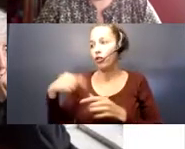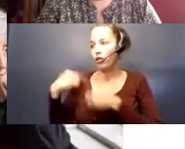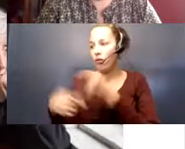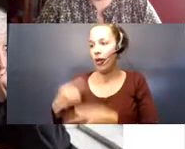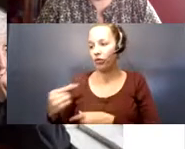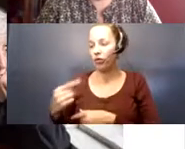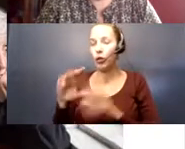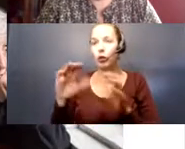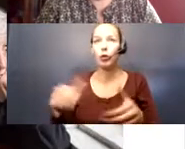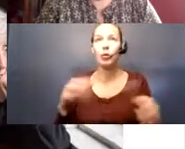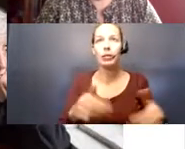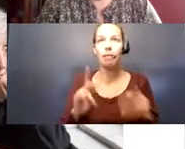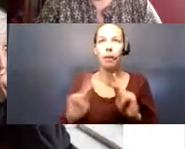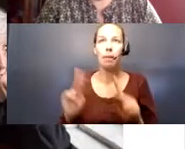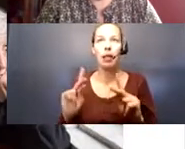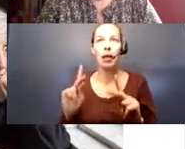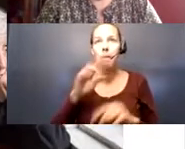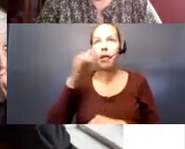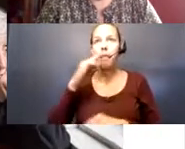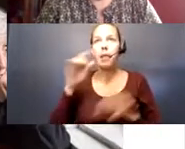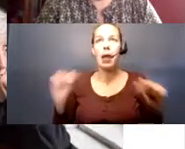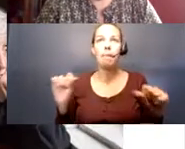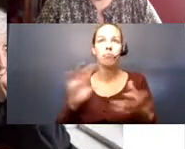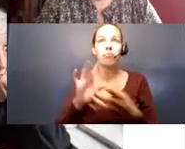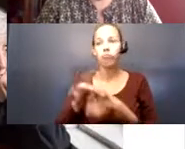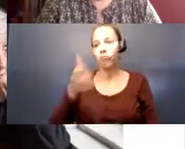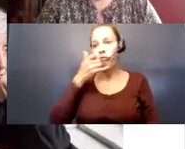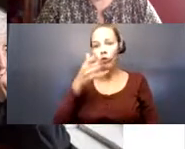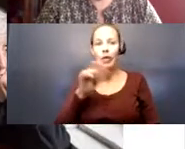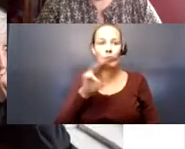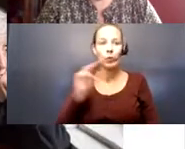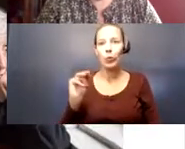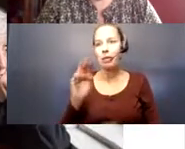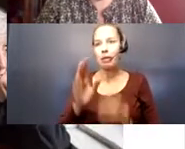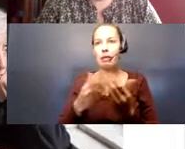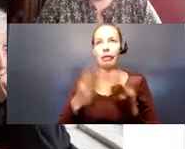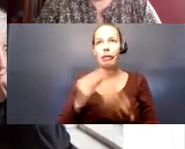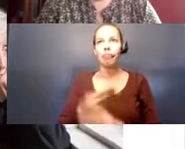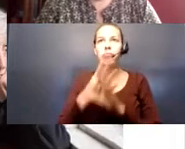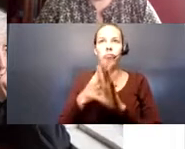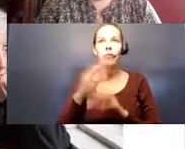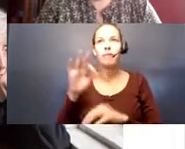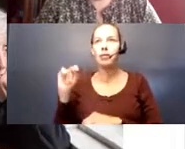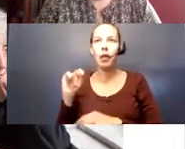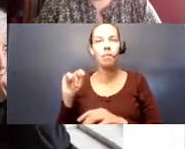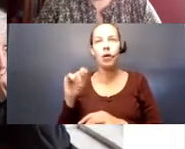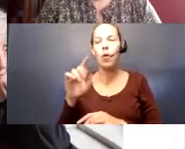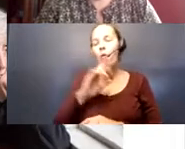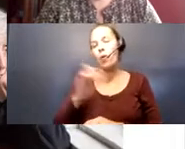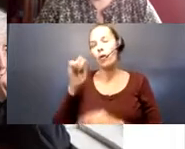groups in our public are able to just get on Zoom. Or get on FaceTime. And our older adults might not be able to do that.